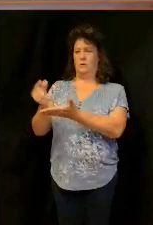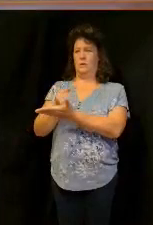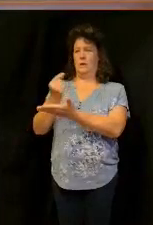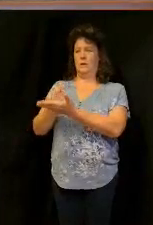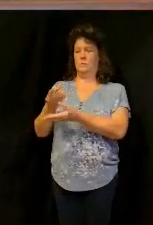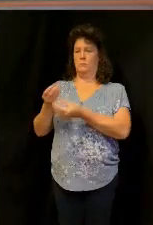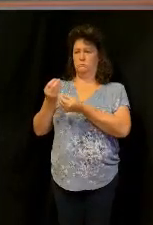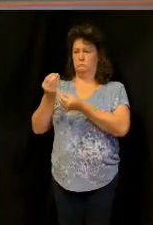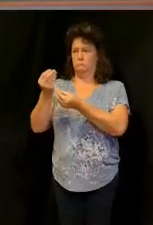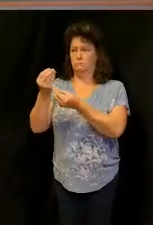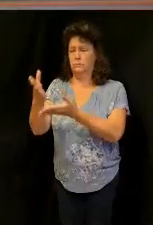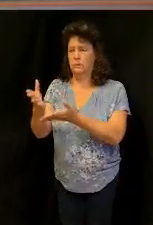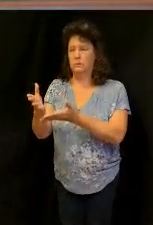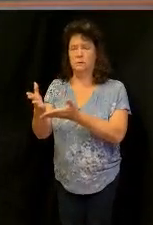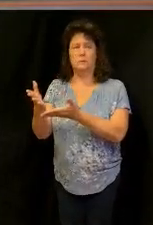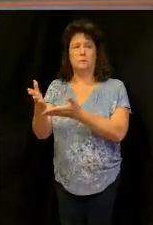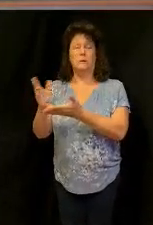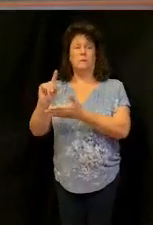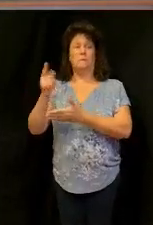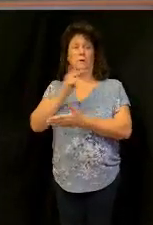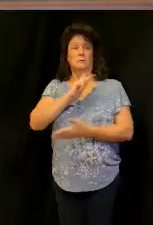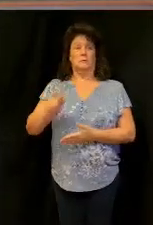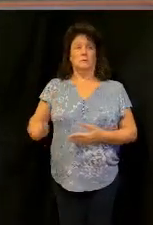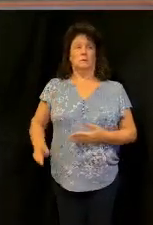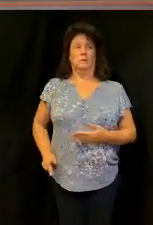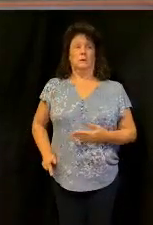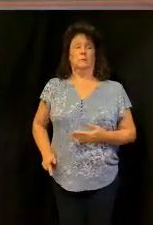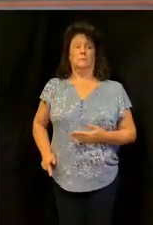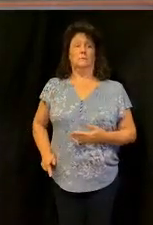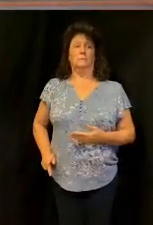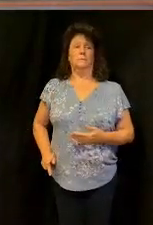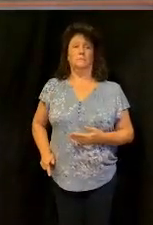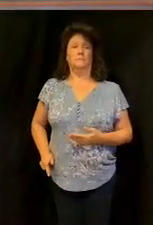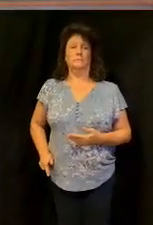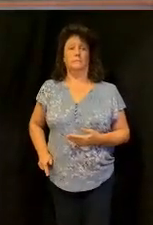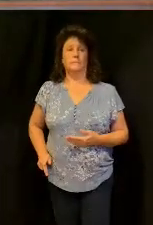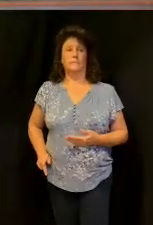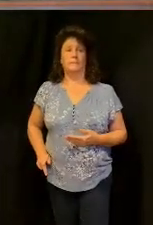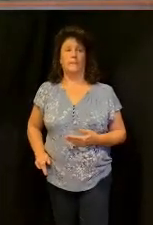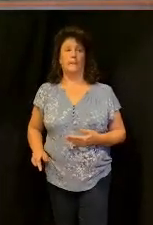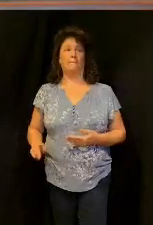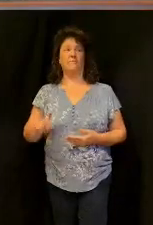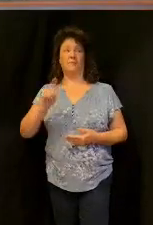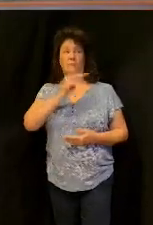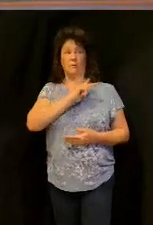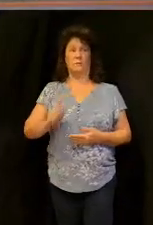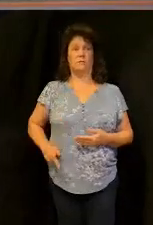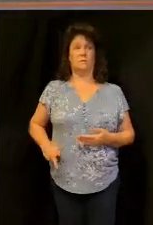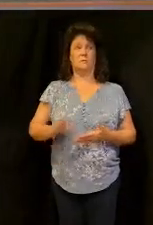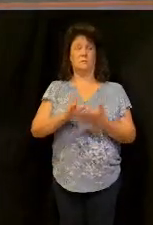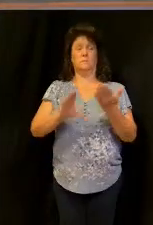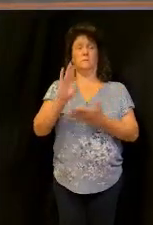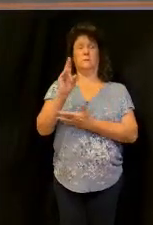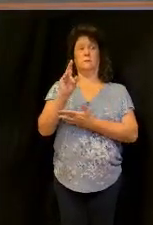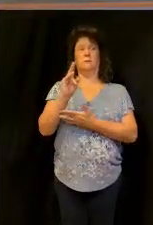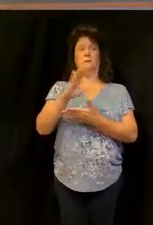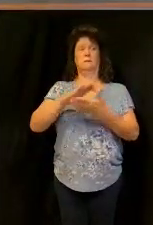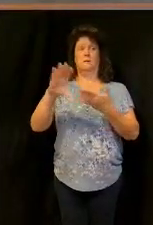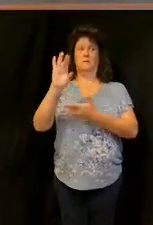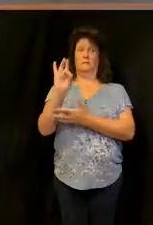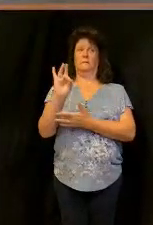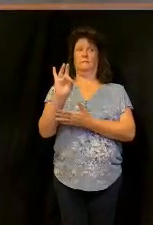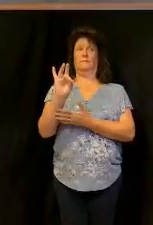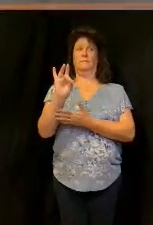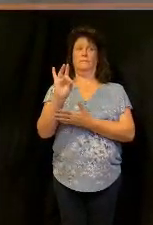okay so let me show you this first kings okay put it up on the screen real quick we got moved first kings chapter 17 verse 8